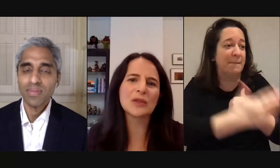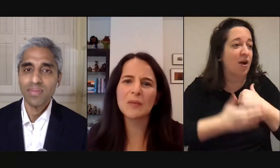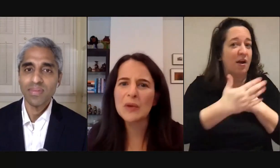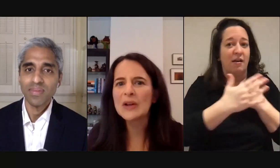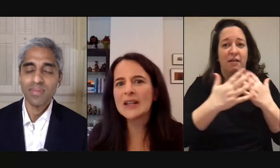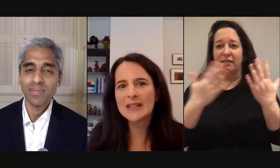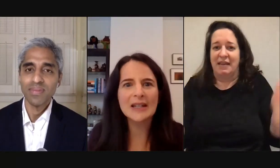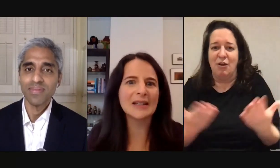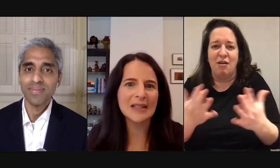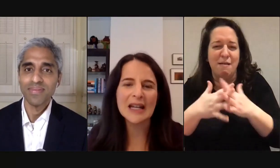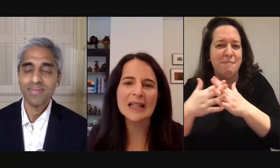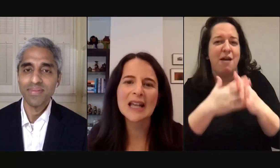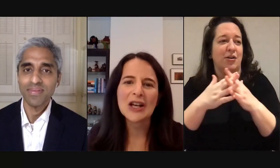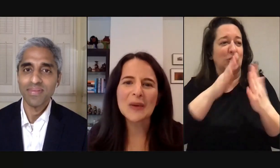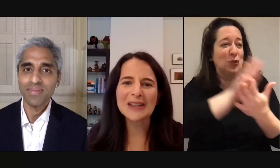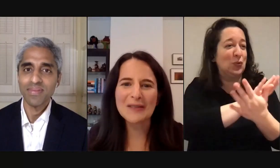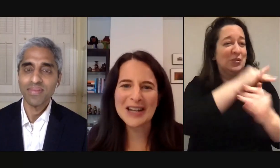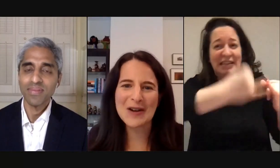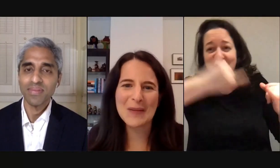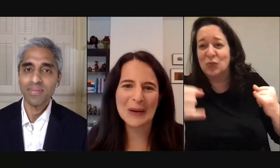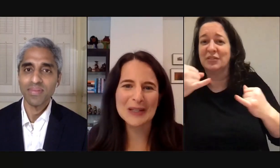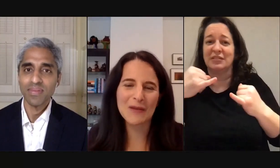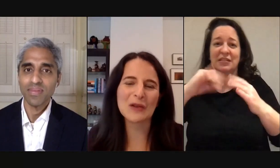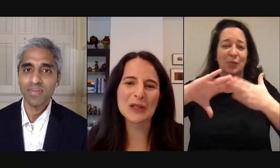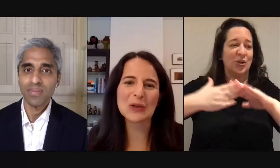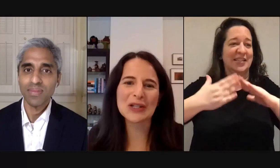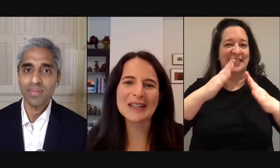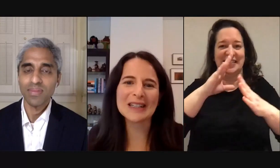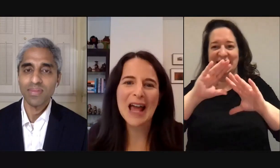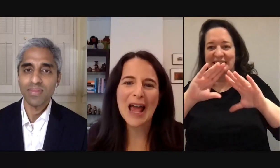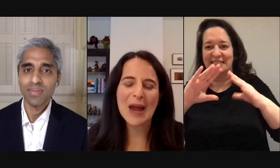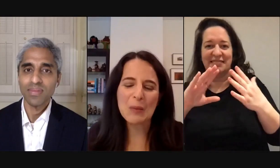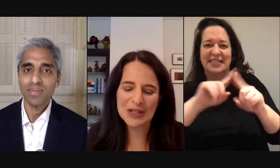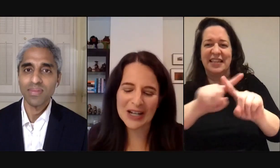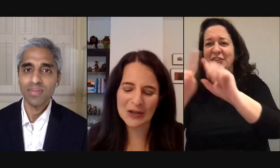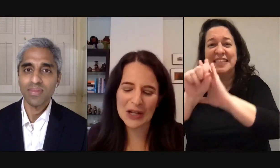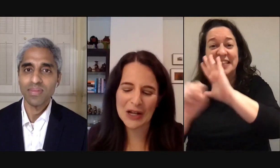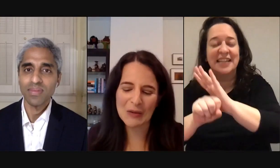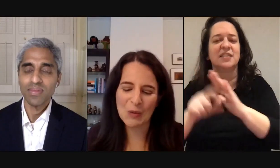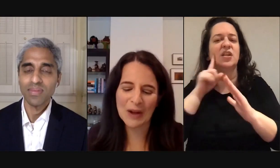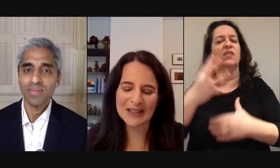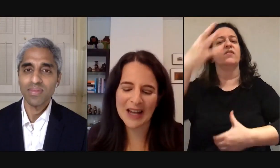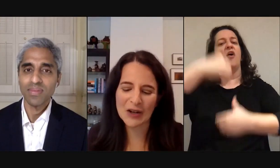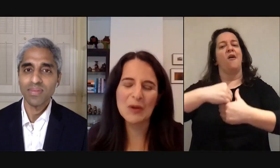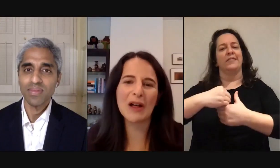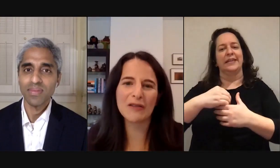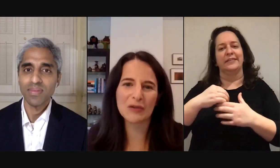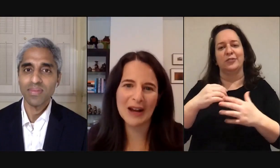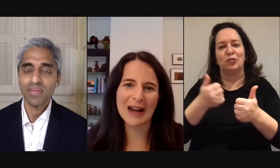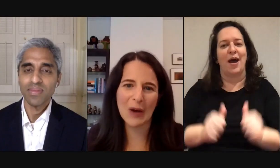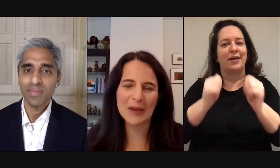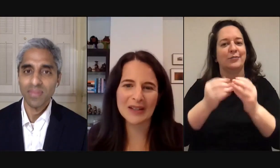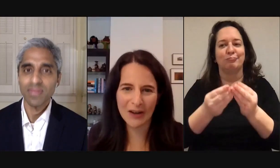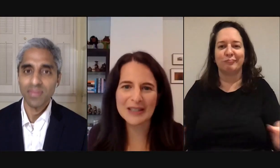schools communities cities states so i'd love to hear about some of those solutions and particularly ones that could be